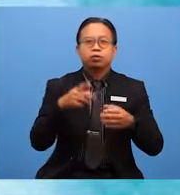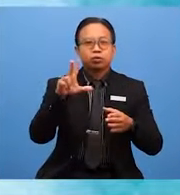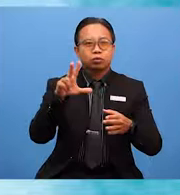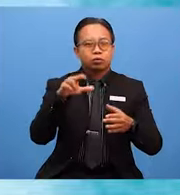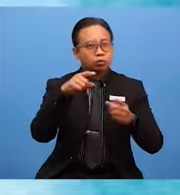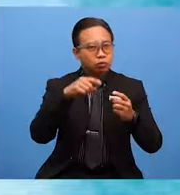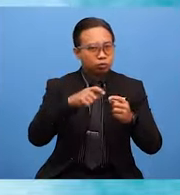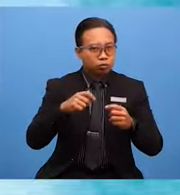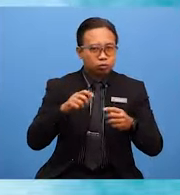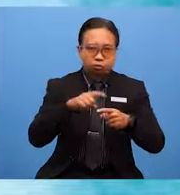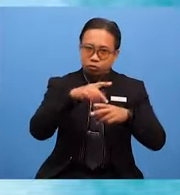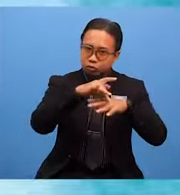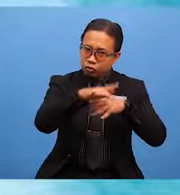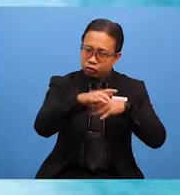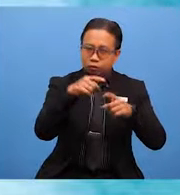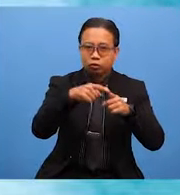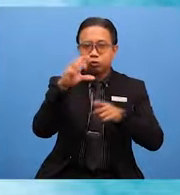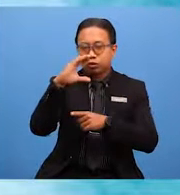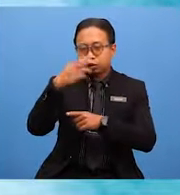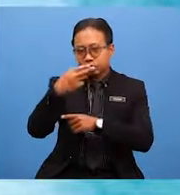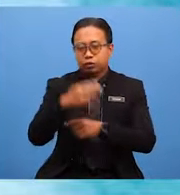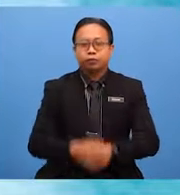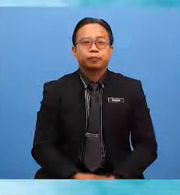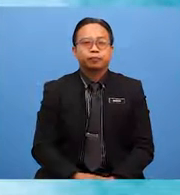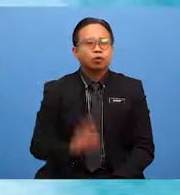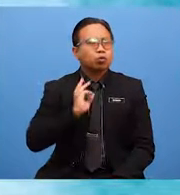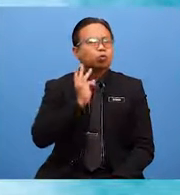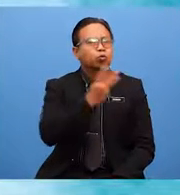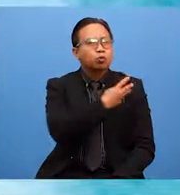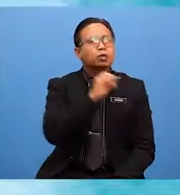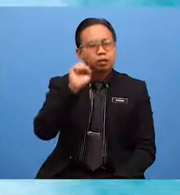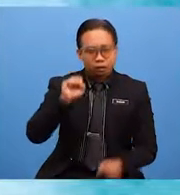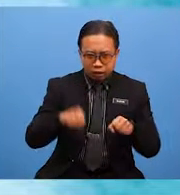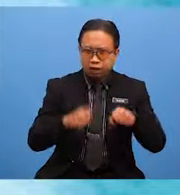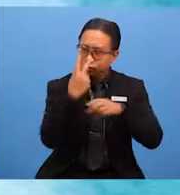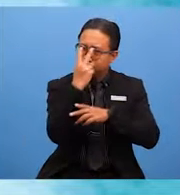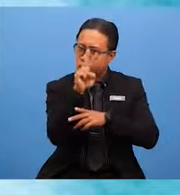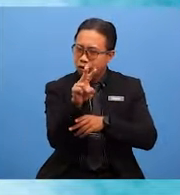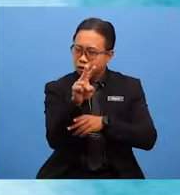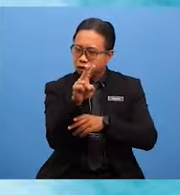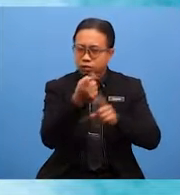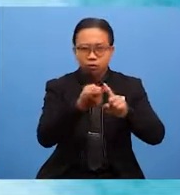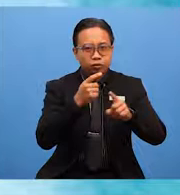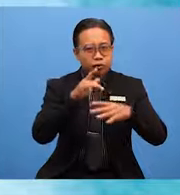Cameron Highlands. Hmm, we can see Yasmin going through pictures from the trip.